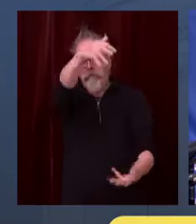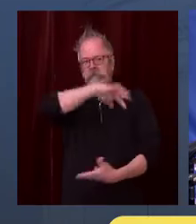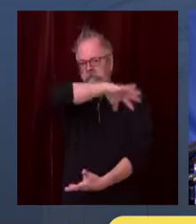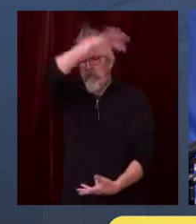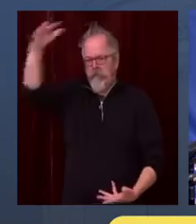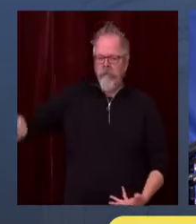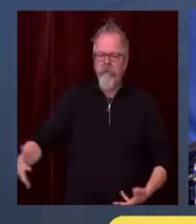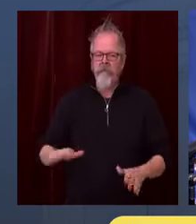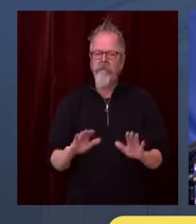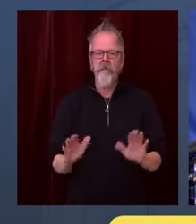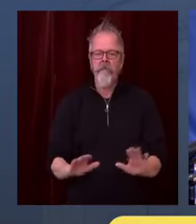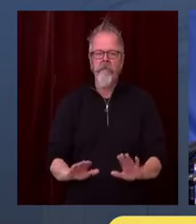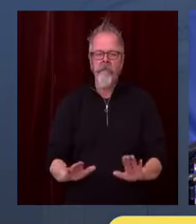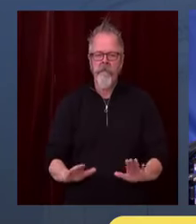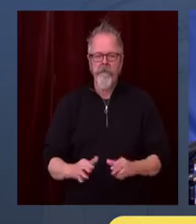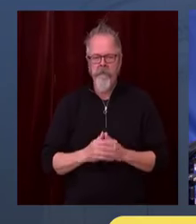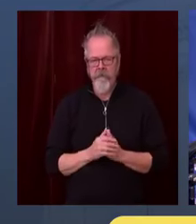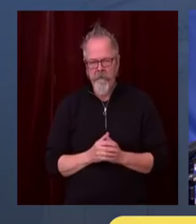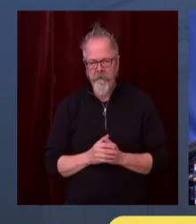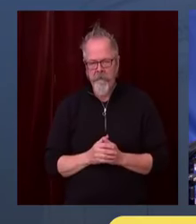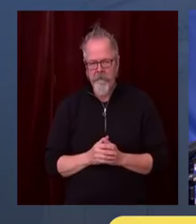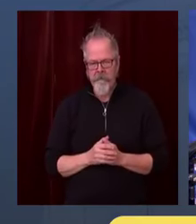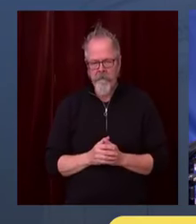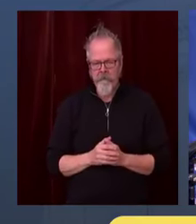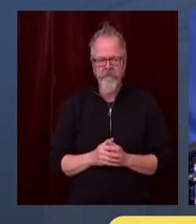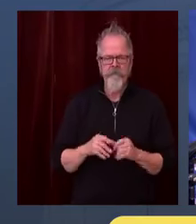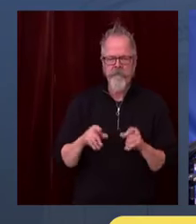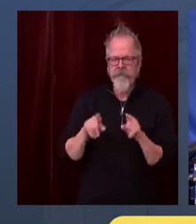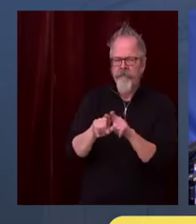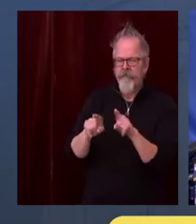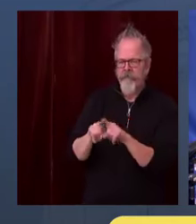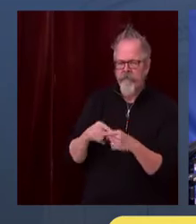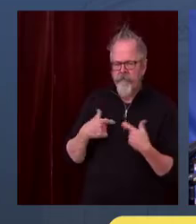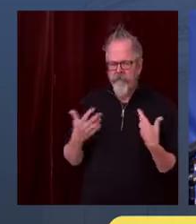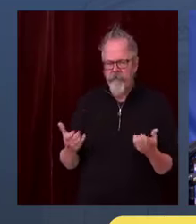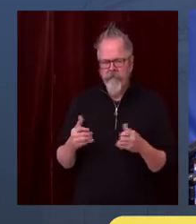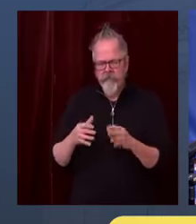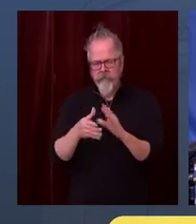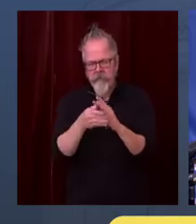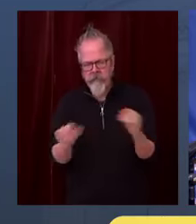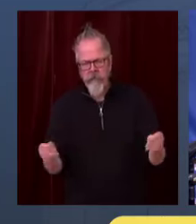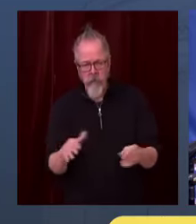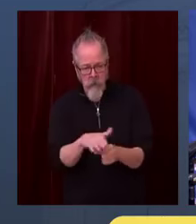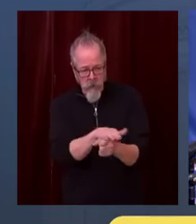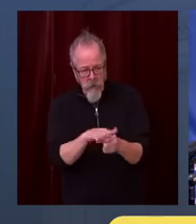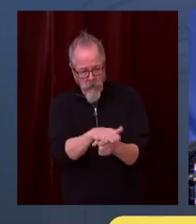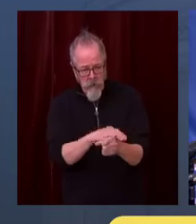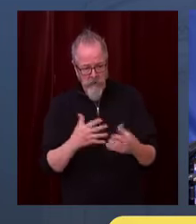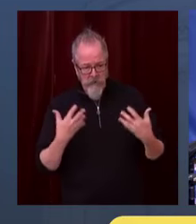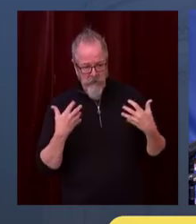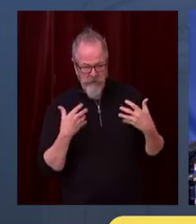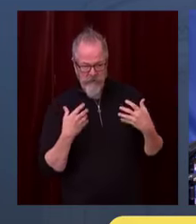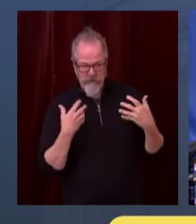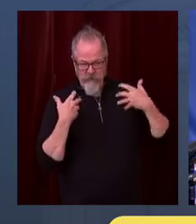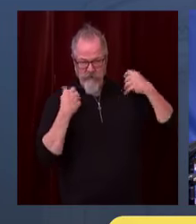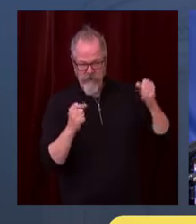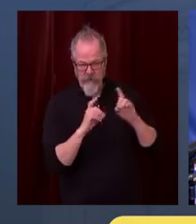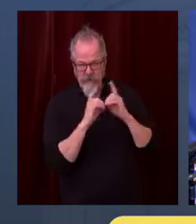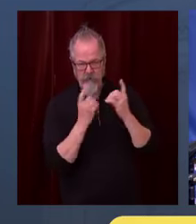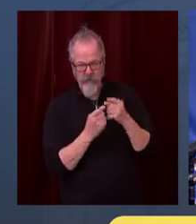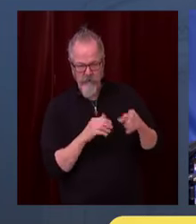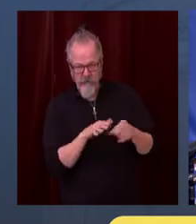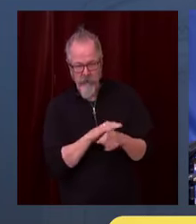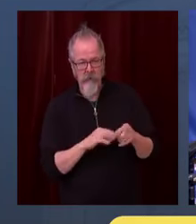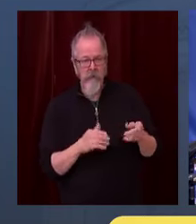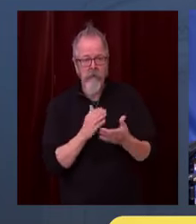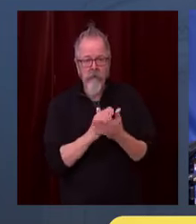and I hope people can show them support and respect. know sometimes the politics is intruded, and they've been subject to a lot of